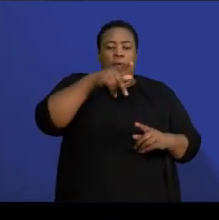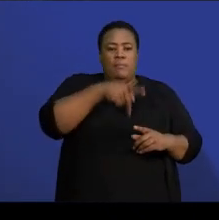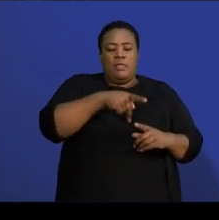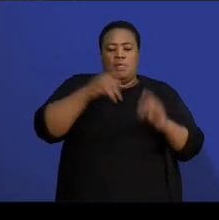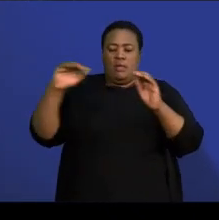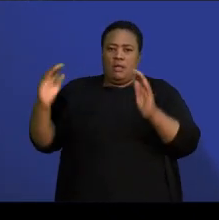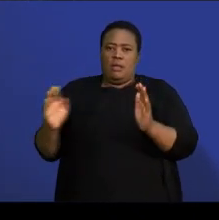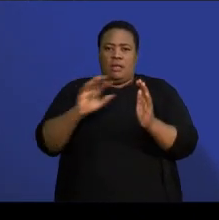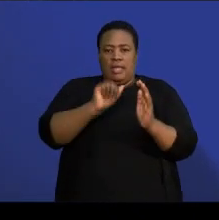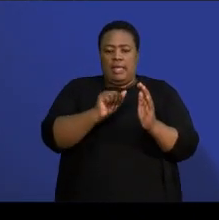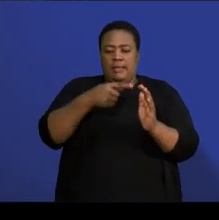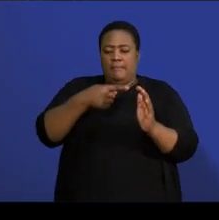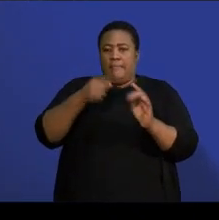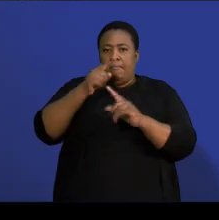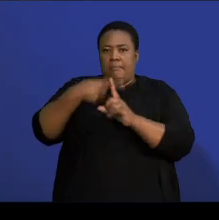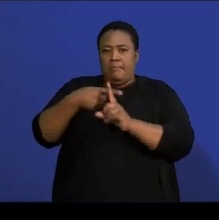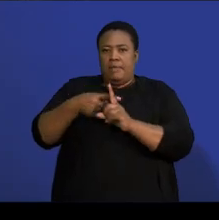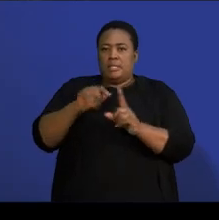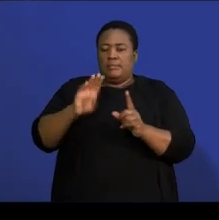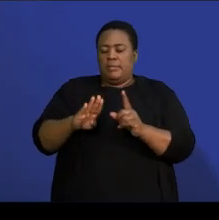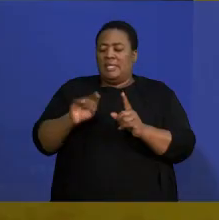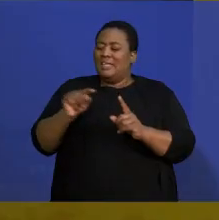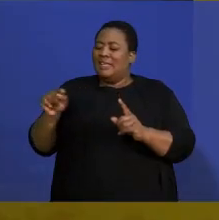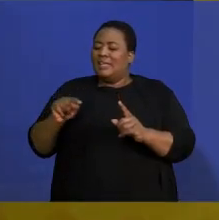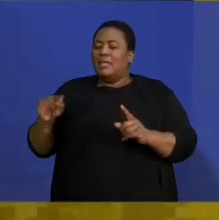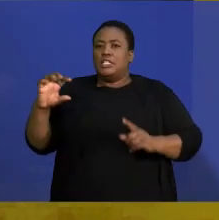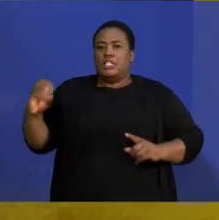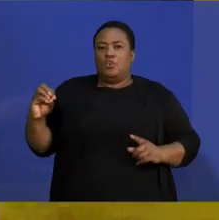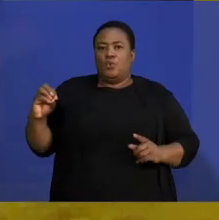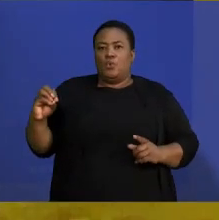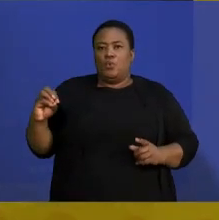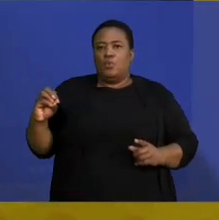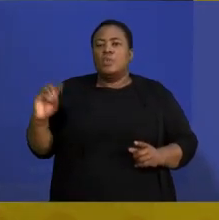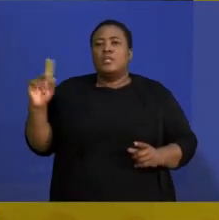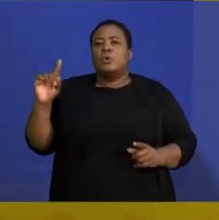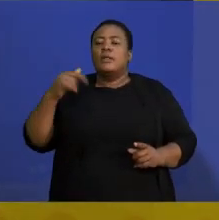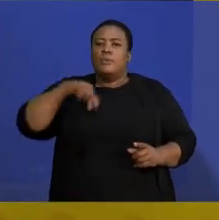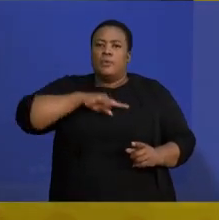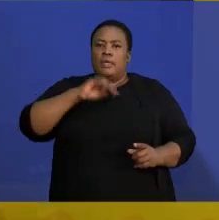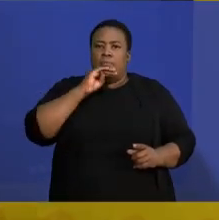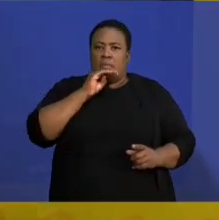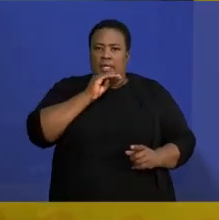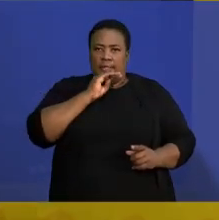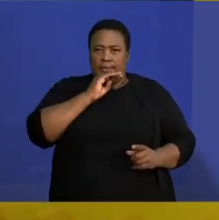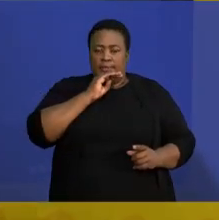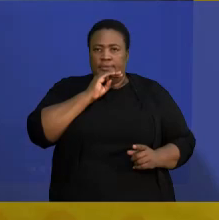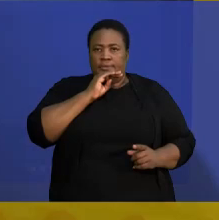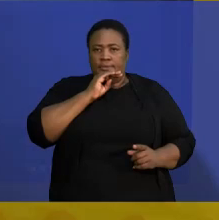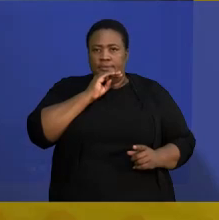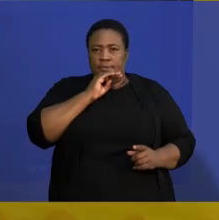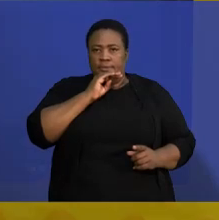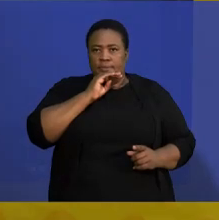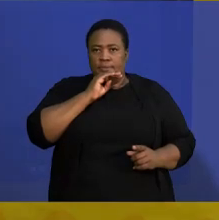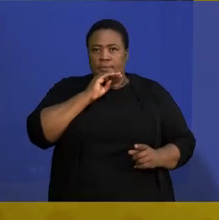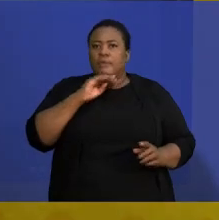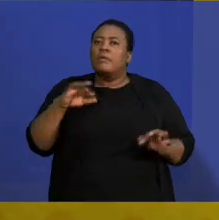B is equals to zero. So that's what we really mean here when we talk about mutually exclusive events. And then,